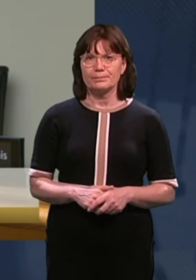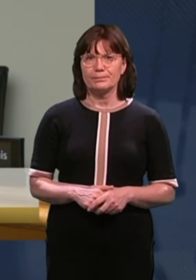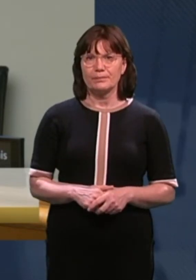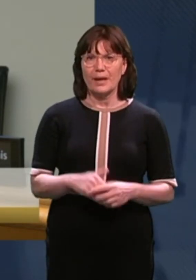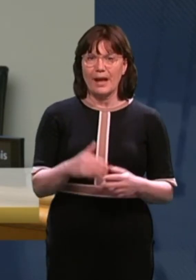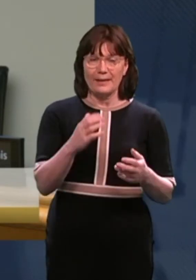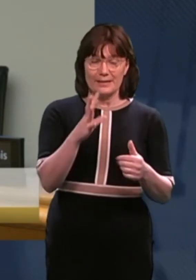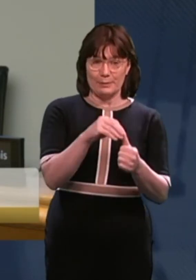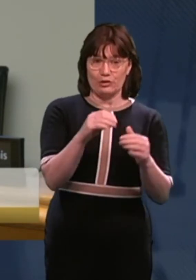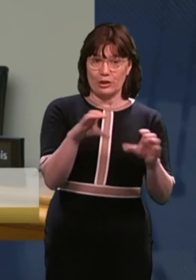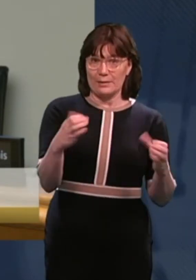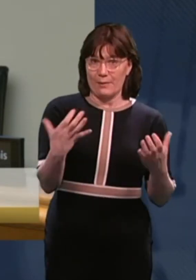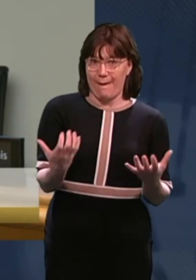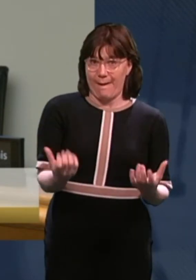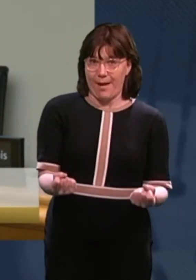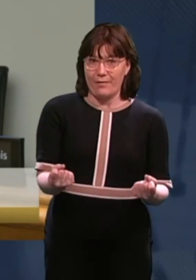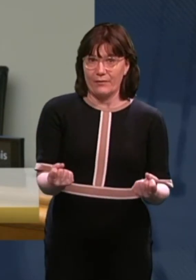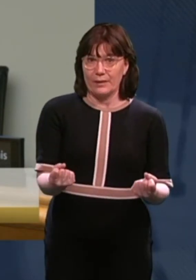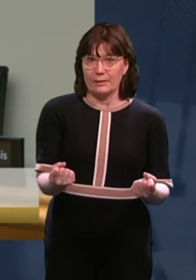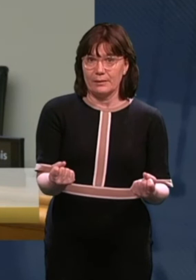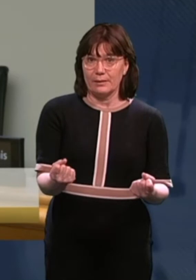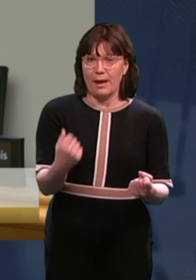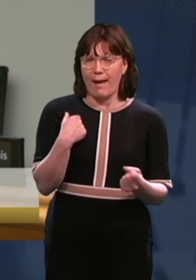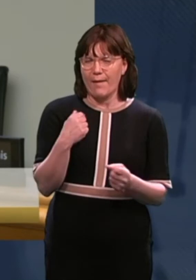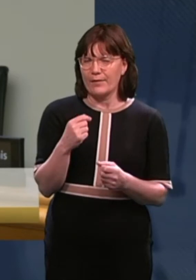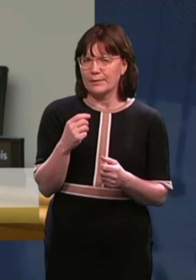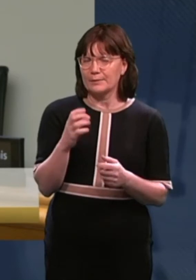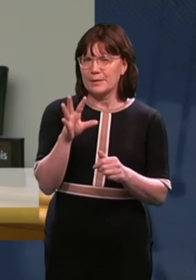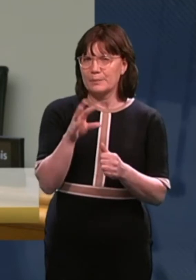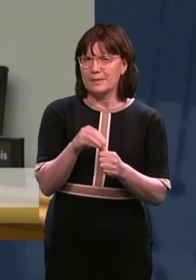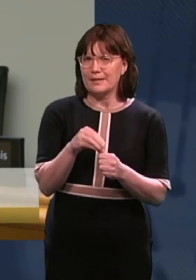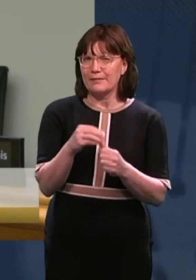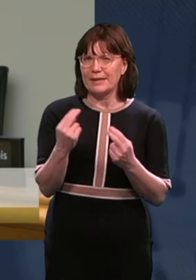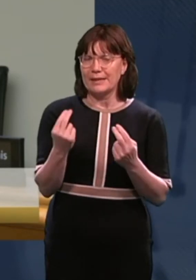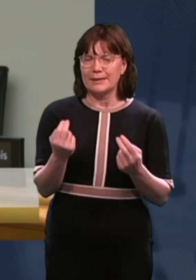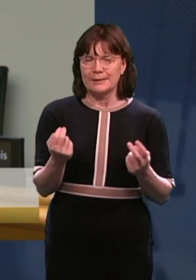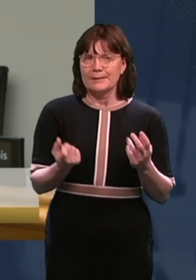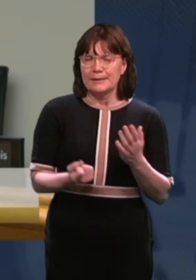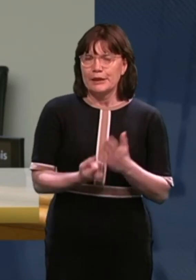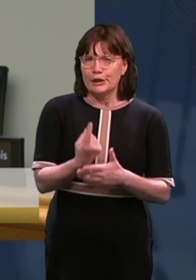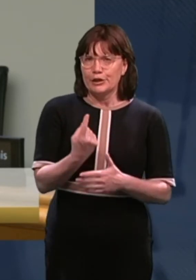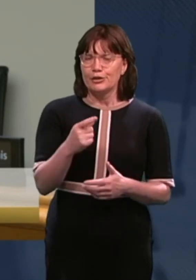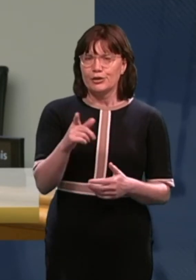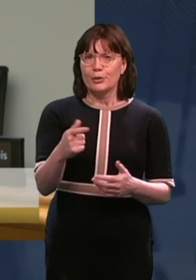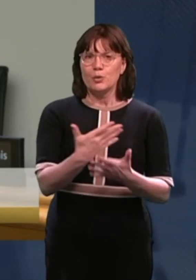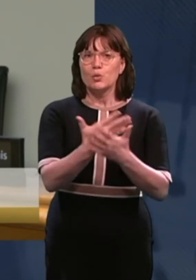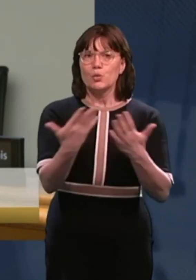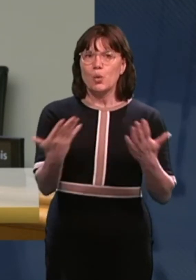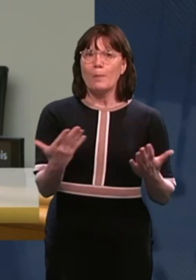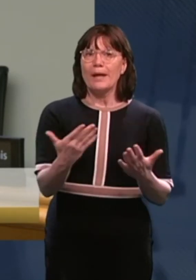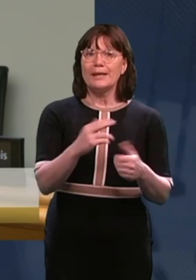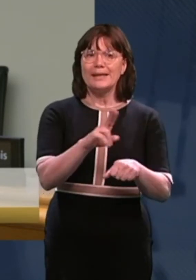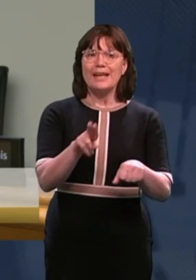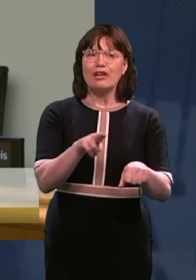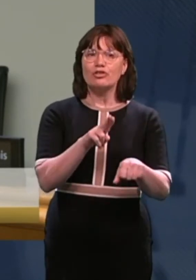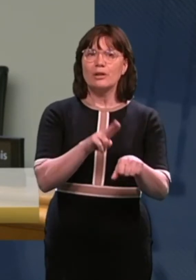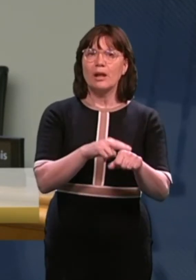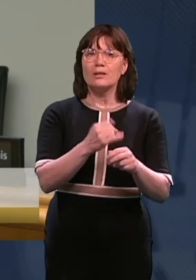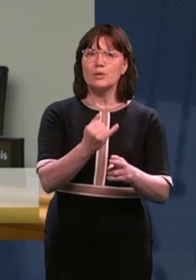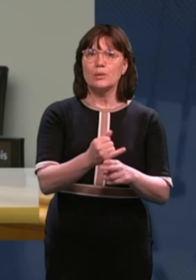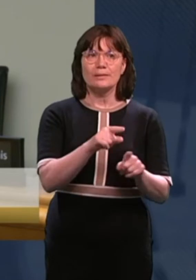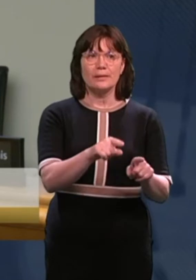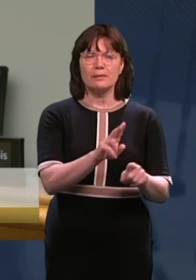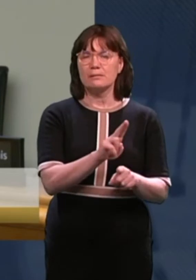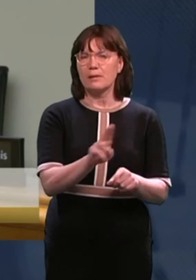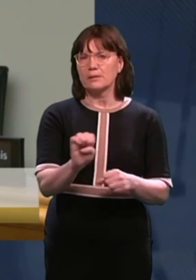classes that we have, just a really specific issue. I think we all have so many national schools in the country saying, for one, they don't